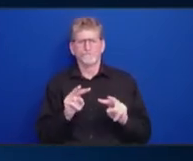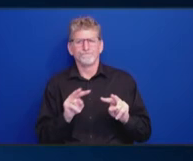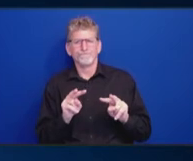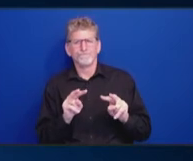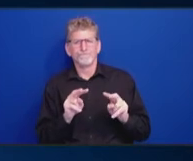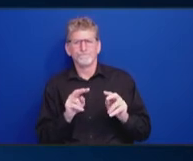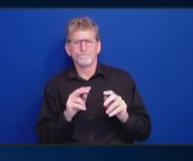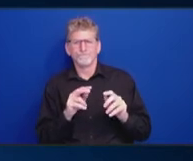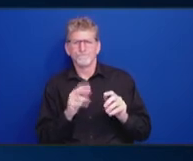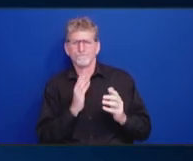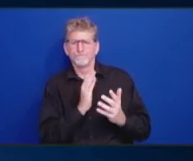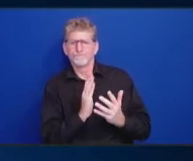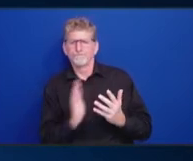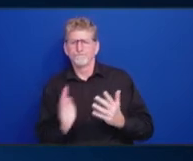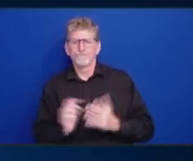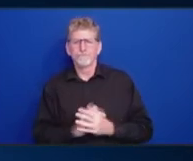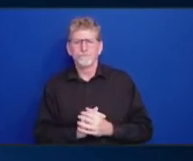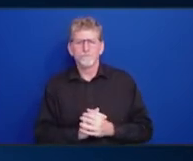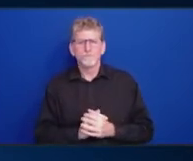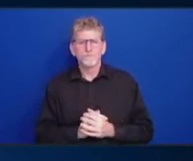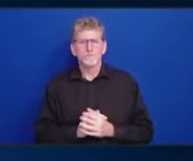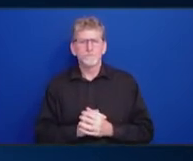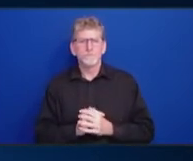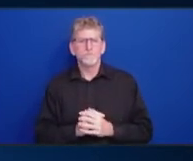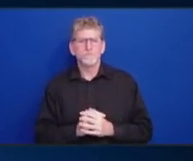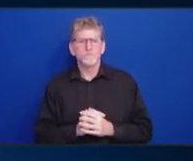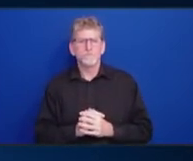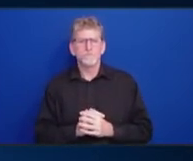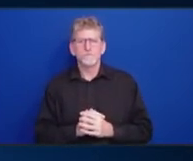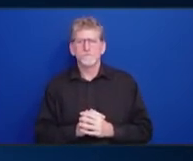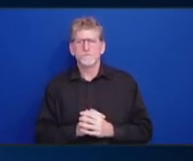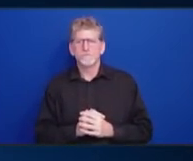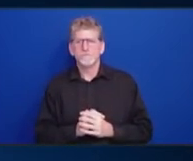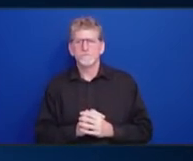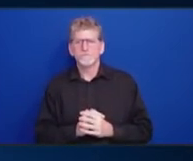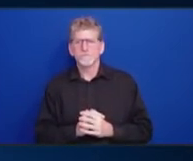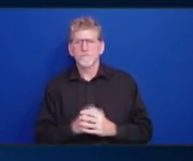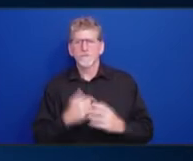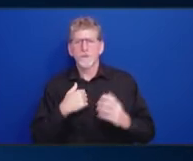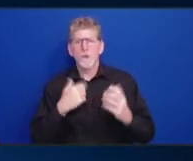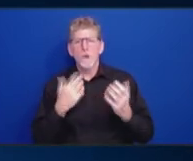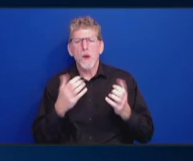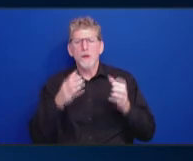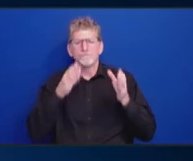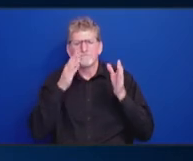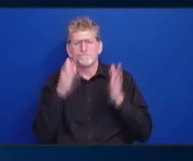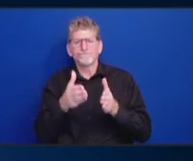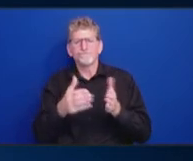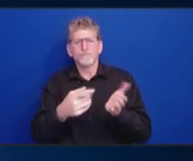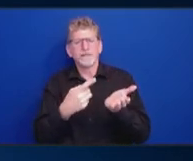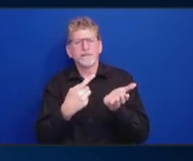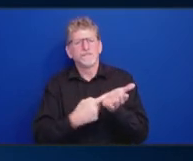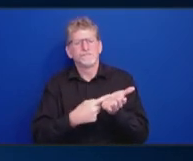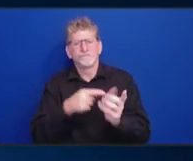things flagged for further inquiry together. And what I would love for us to do is to talk about the subcommittees. And